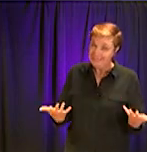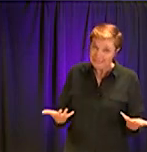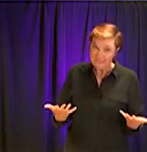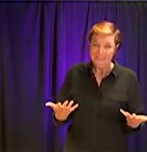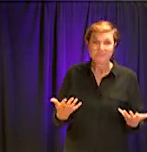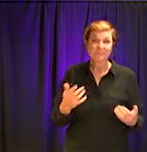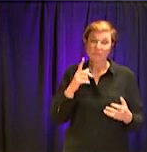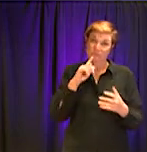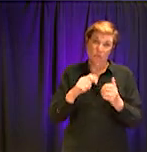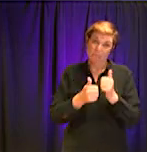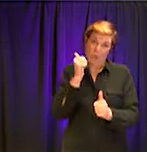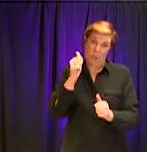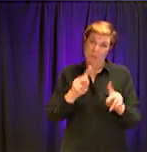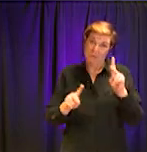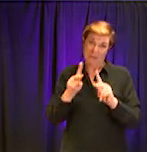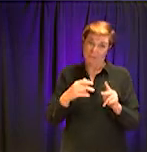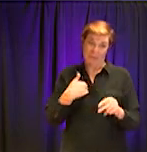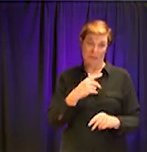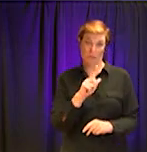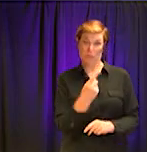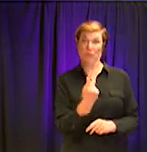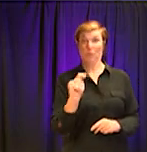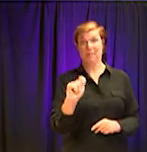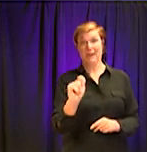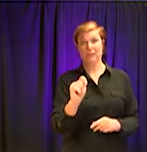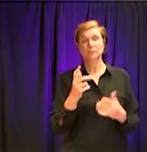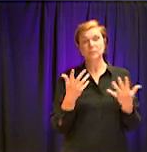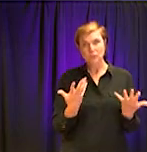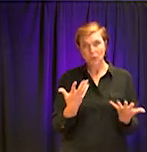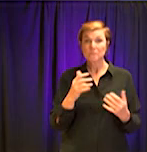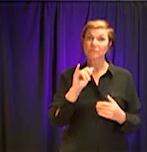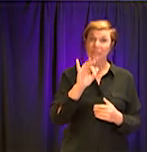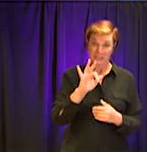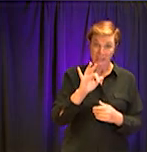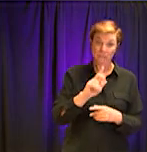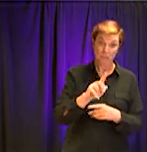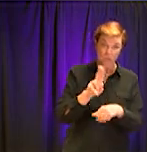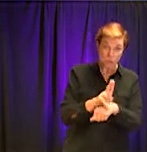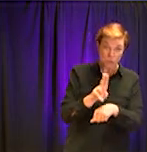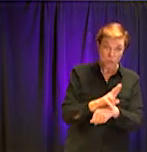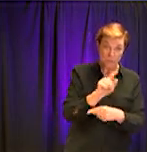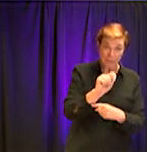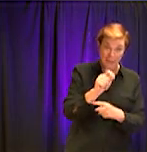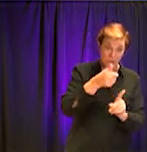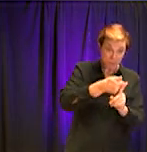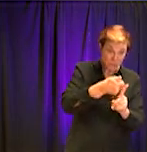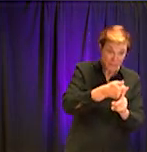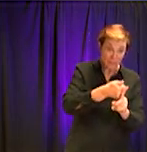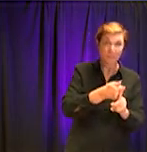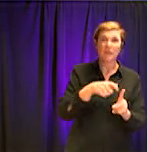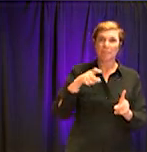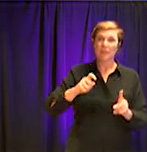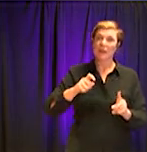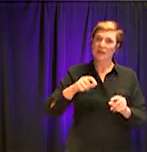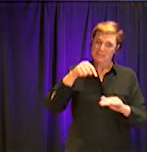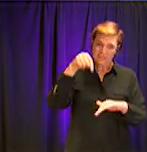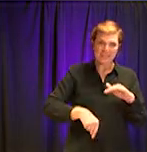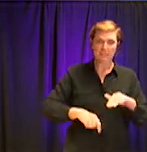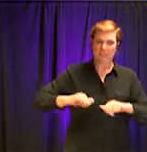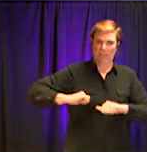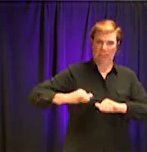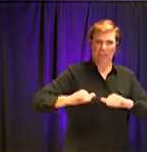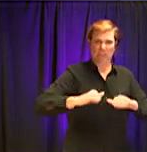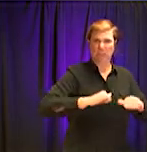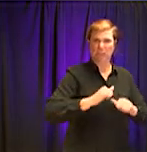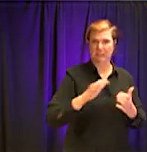folks, then after they use the bathroom, it definitely needs to be disinfected pretty aggressively. If you are